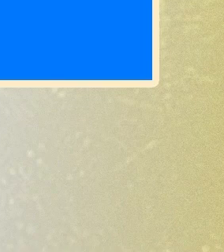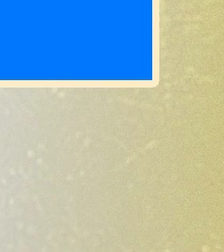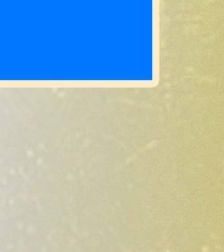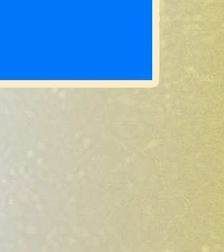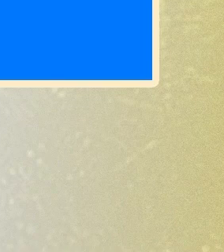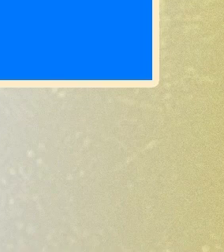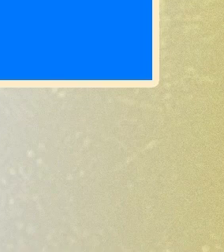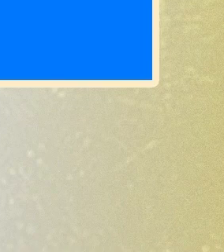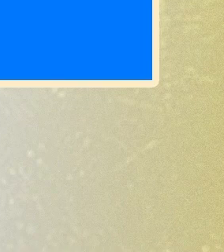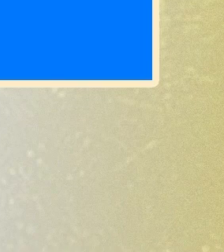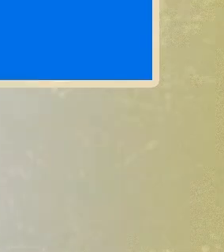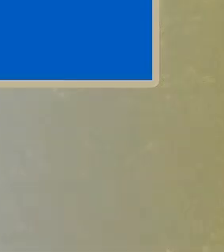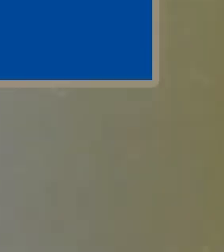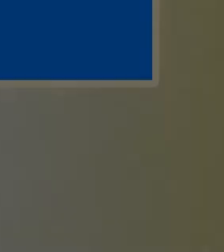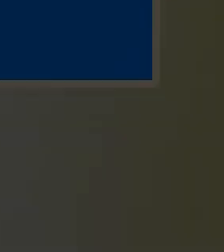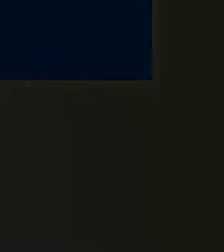Pumain paggala